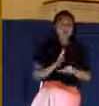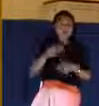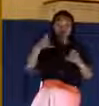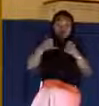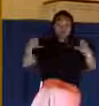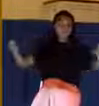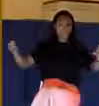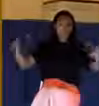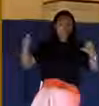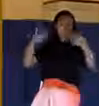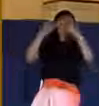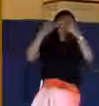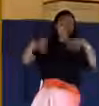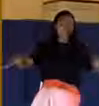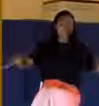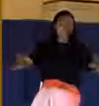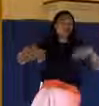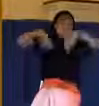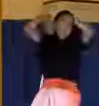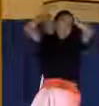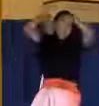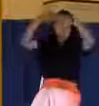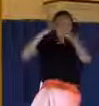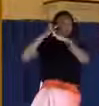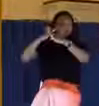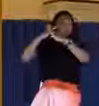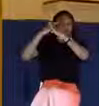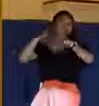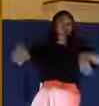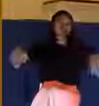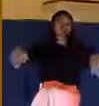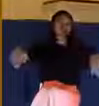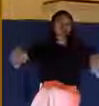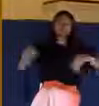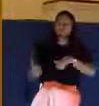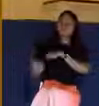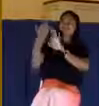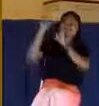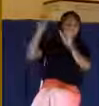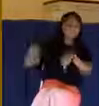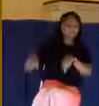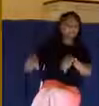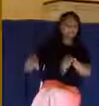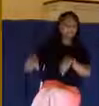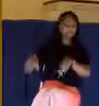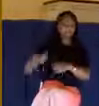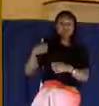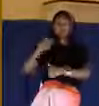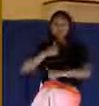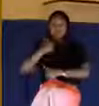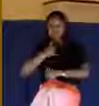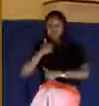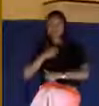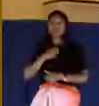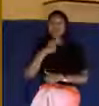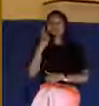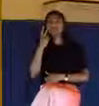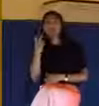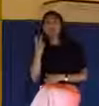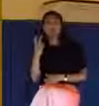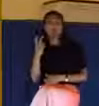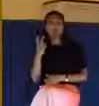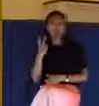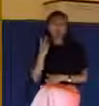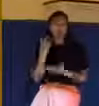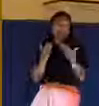And when the Roman centurion, who was a witness to all these things, saw it, and he was probably there from the beginning.